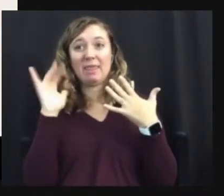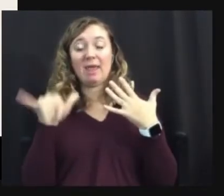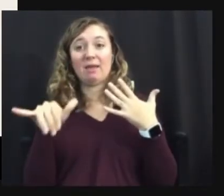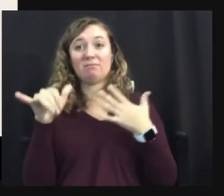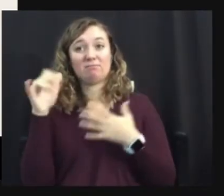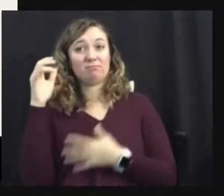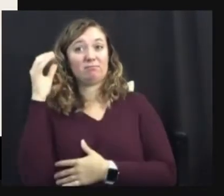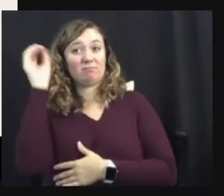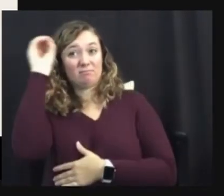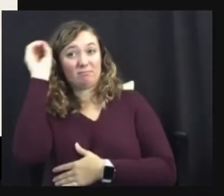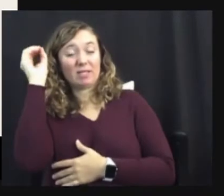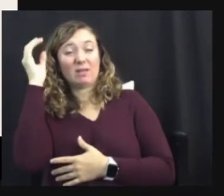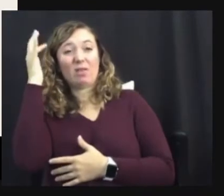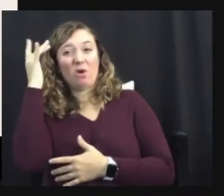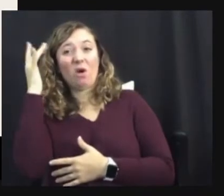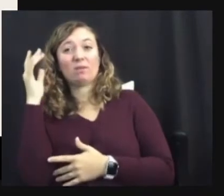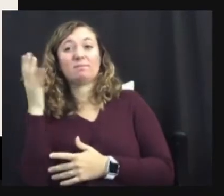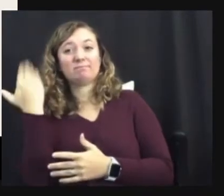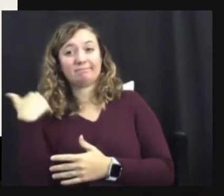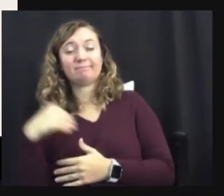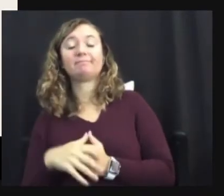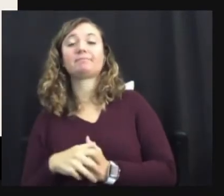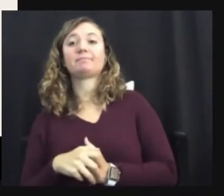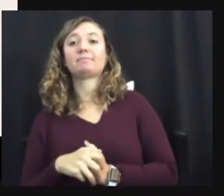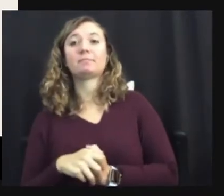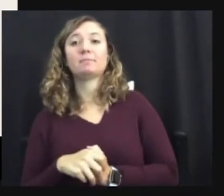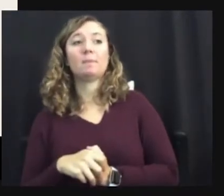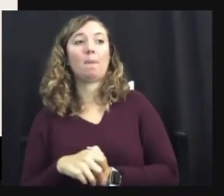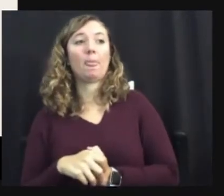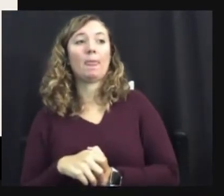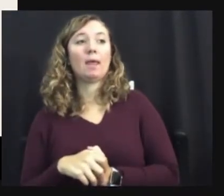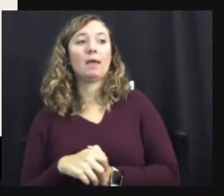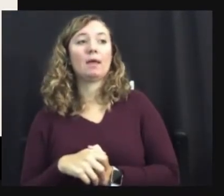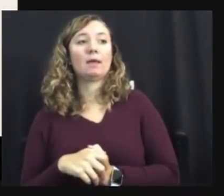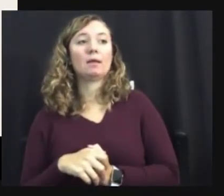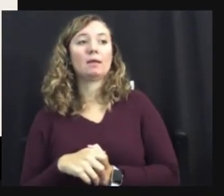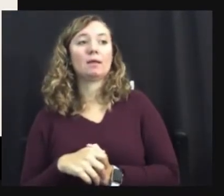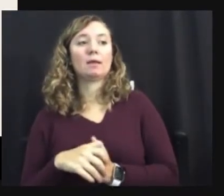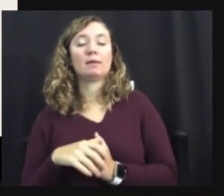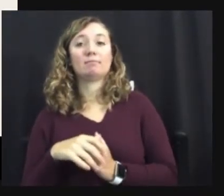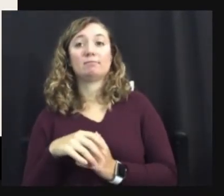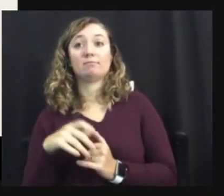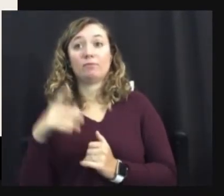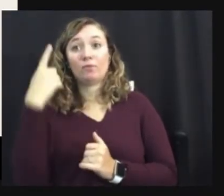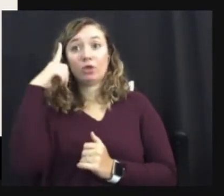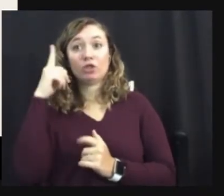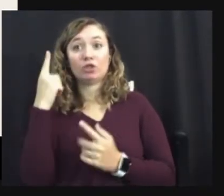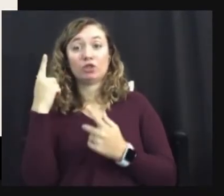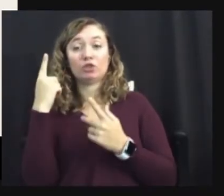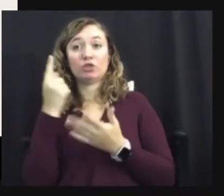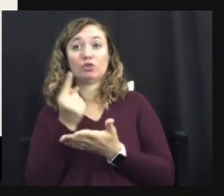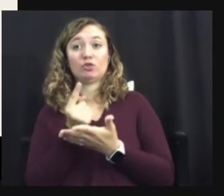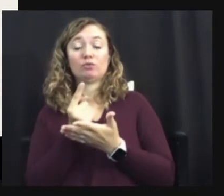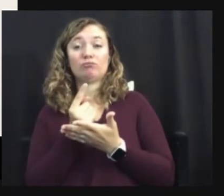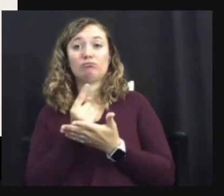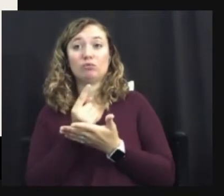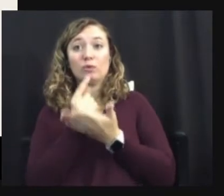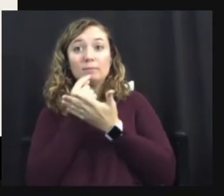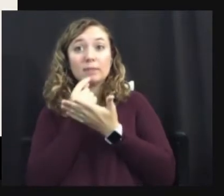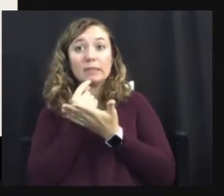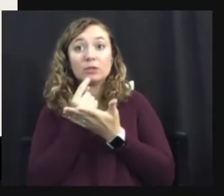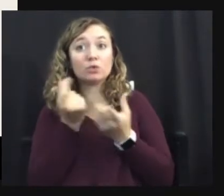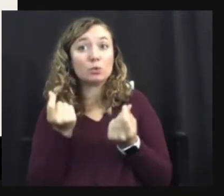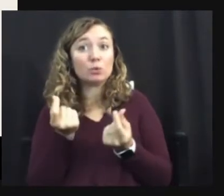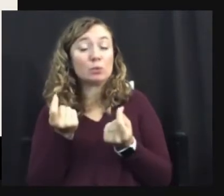and the idea was in terms of, uh, treatment became, um,